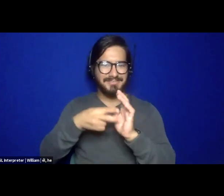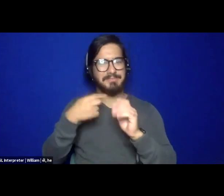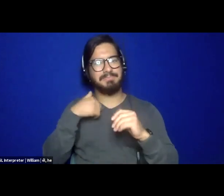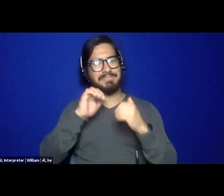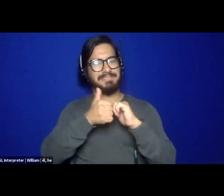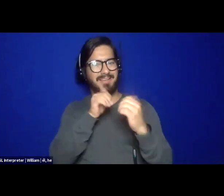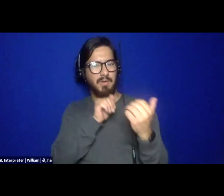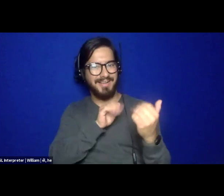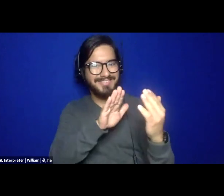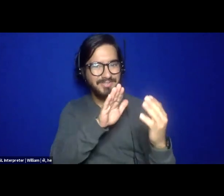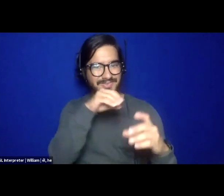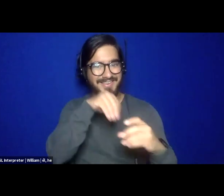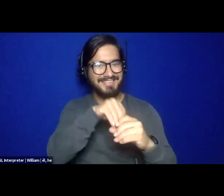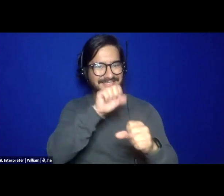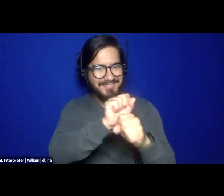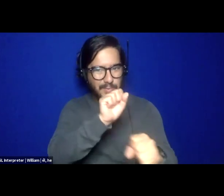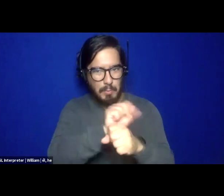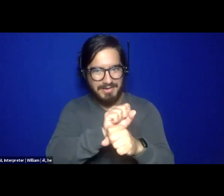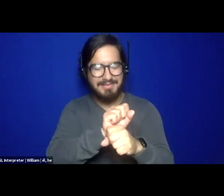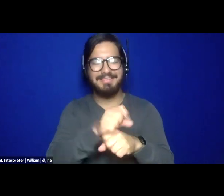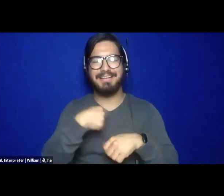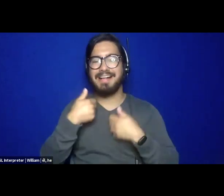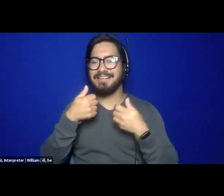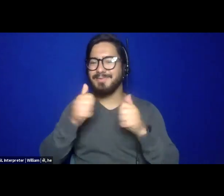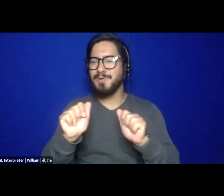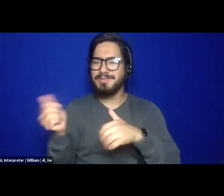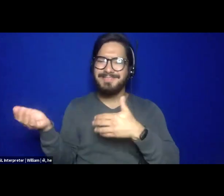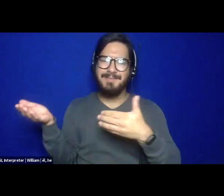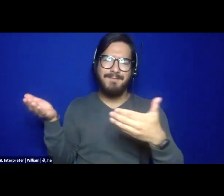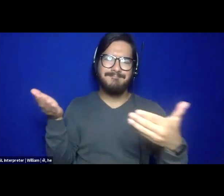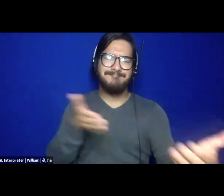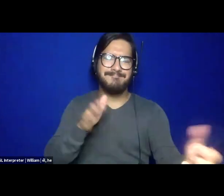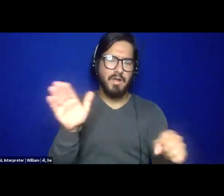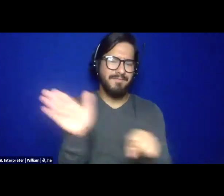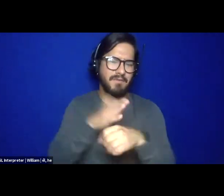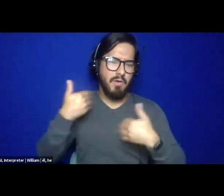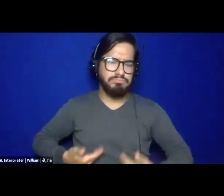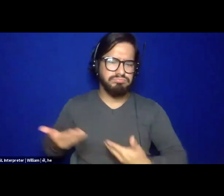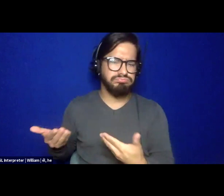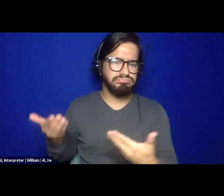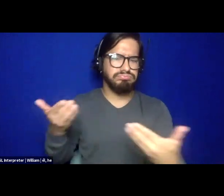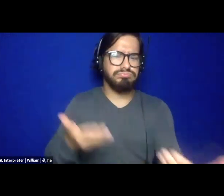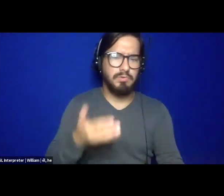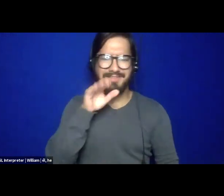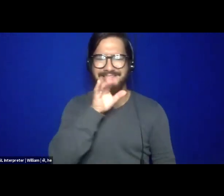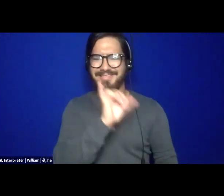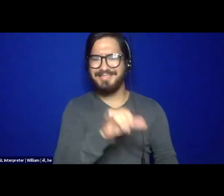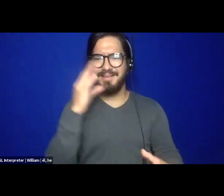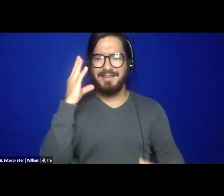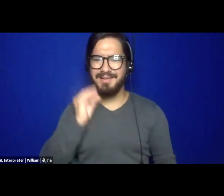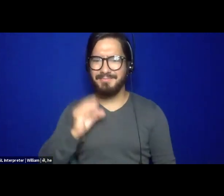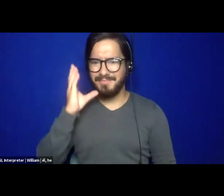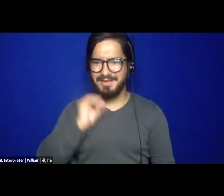my whole self to the experience. Um, um, because